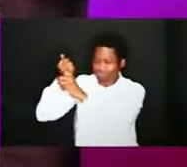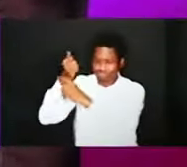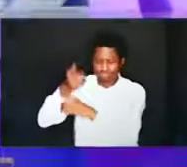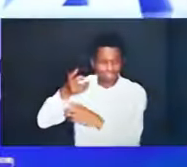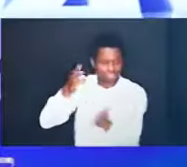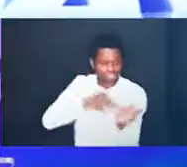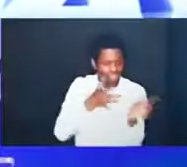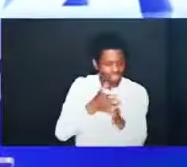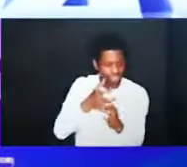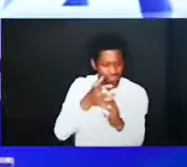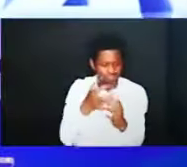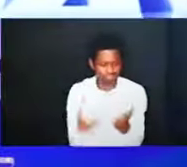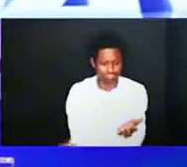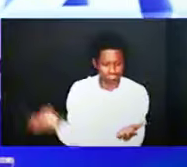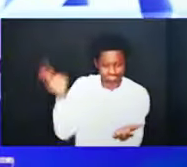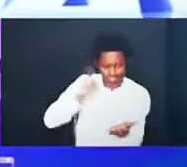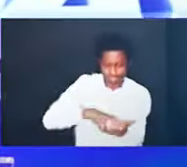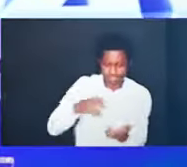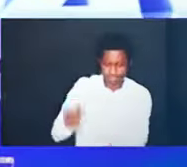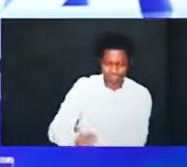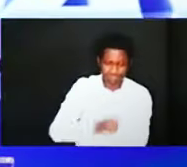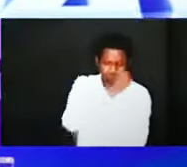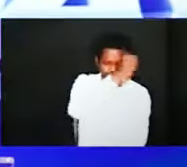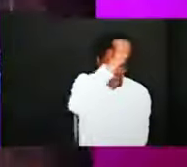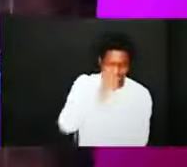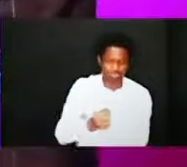the bible says verse 21